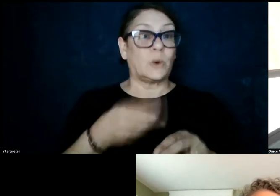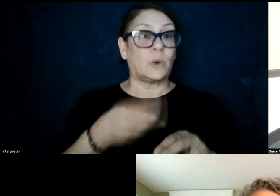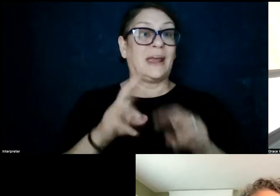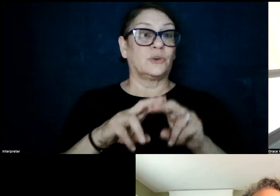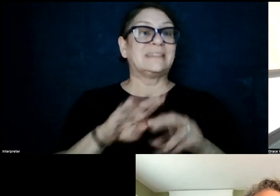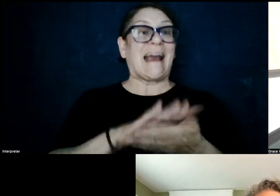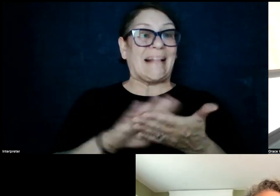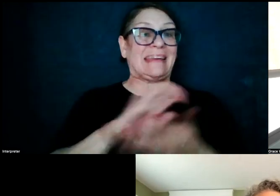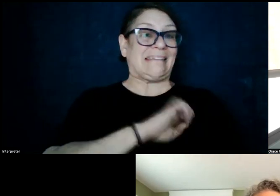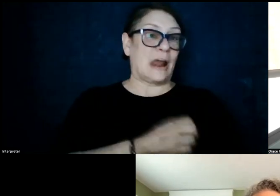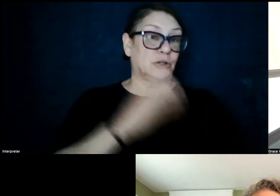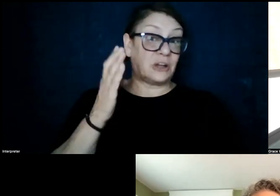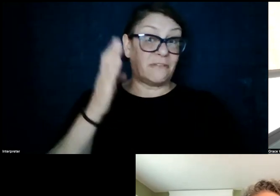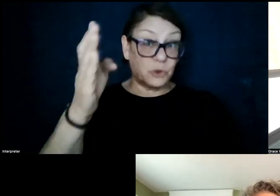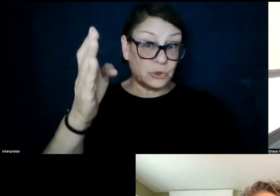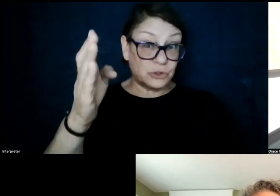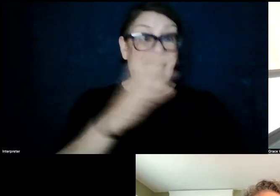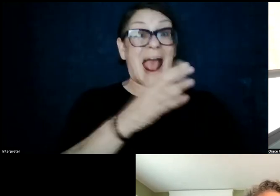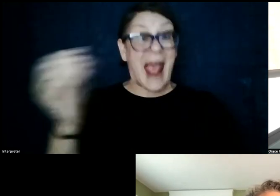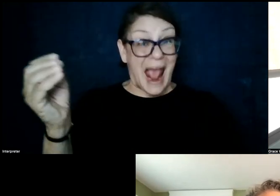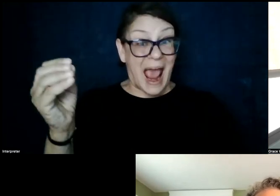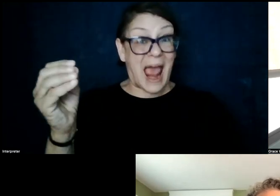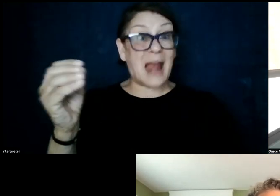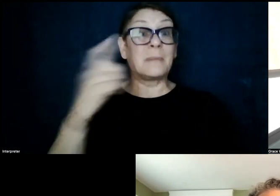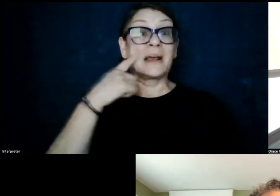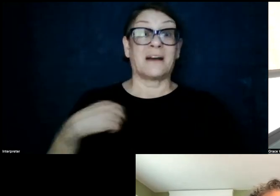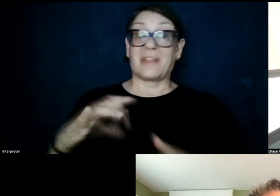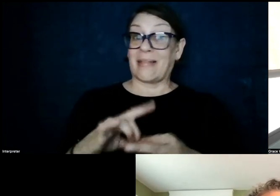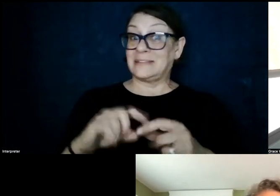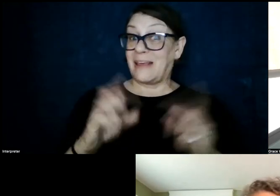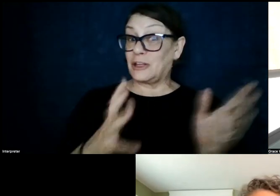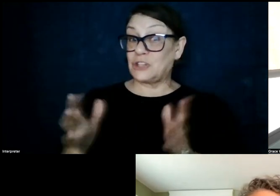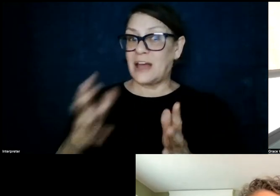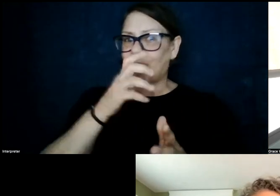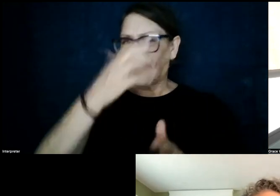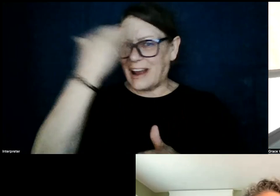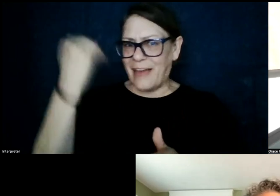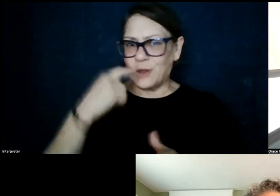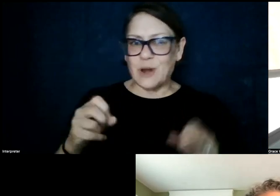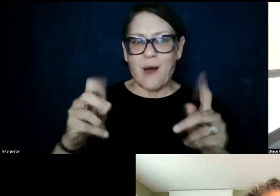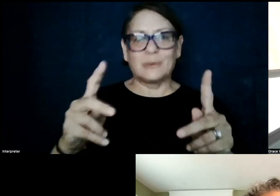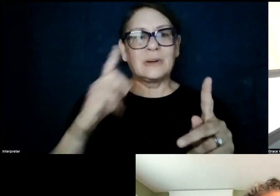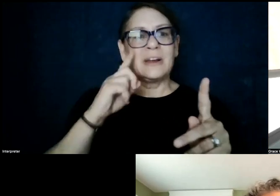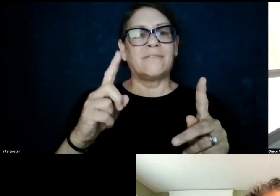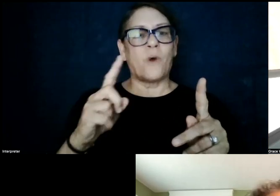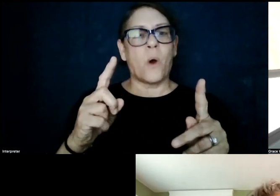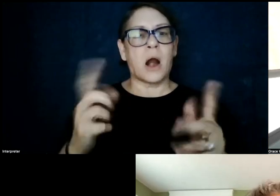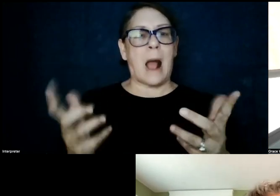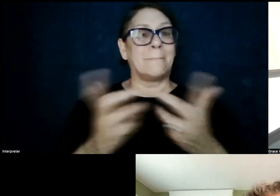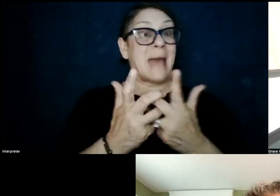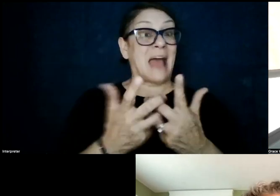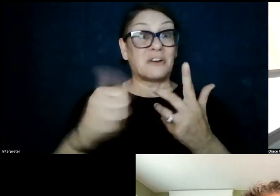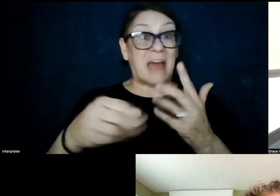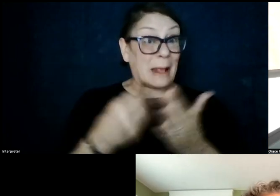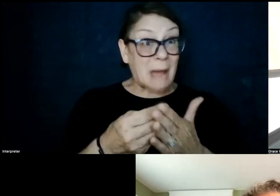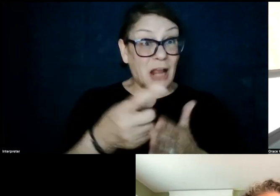energy future. And per the links in the chat, don't forget, we have an opportunity for a match of any gifts that